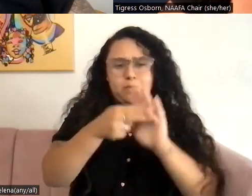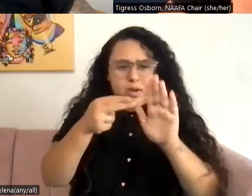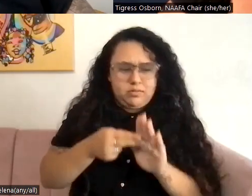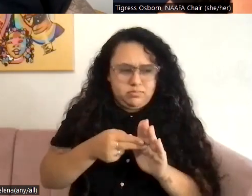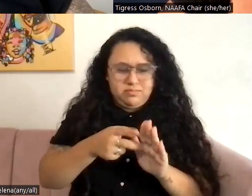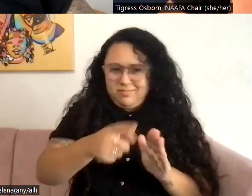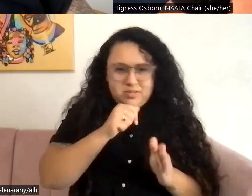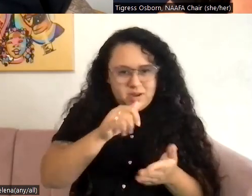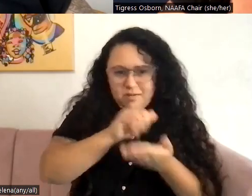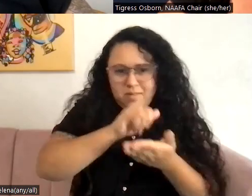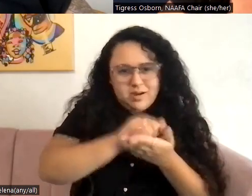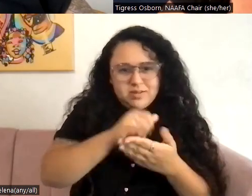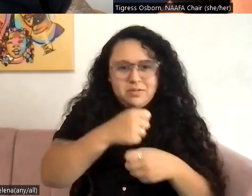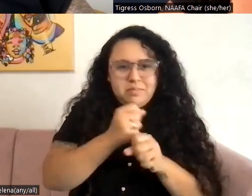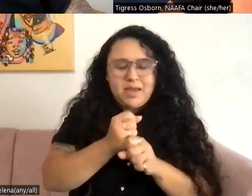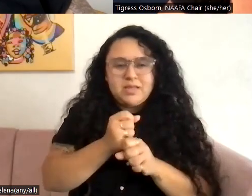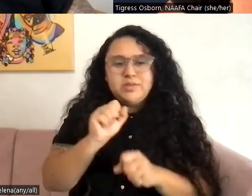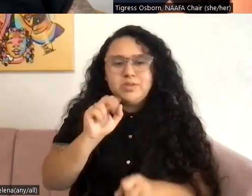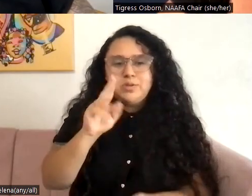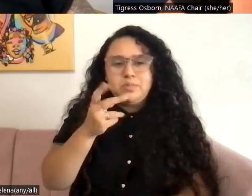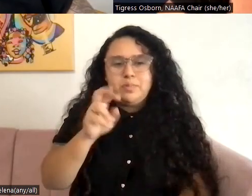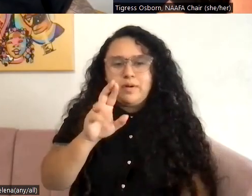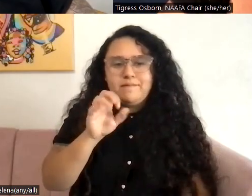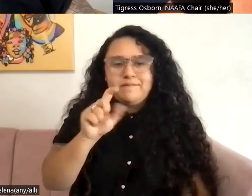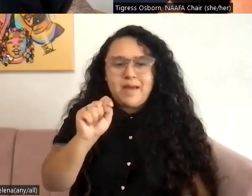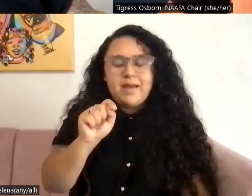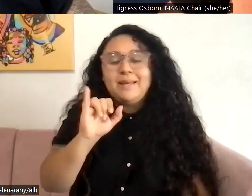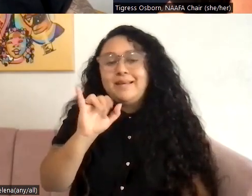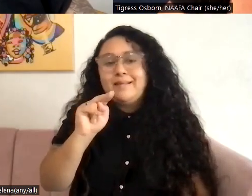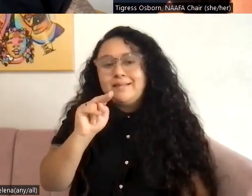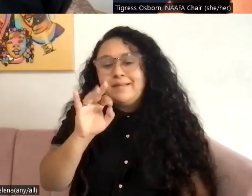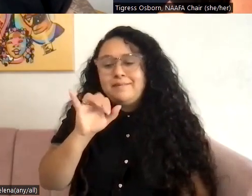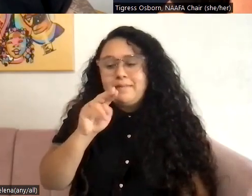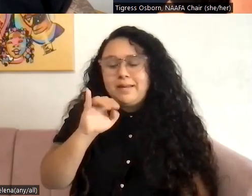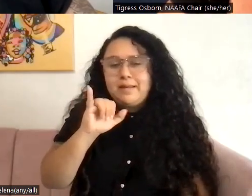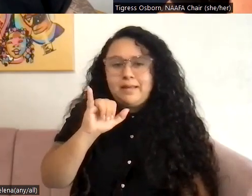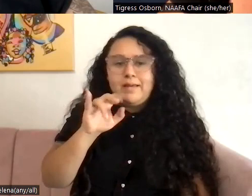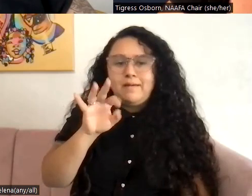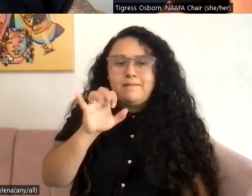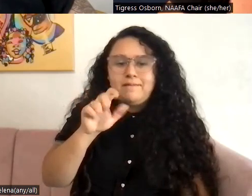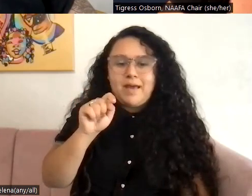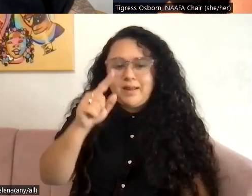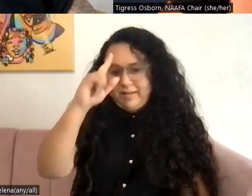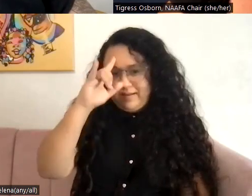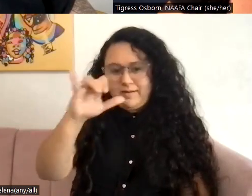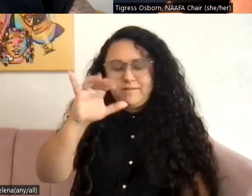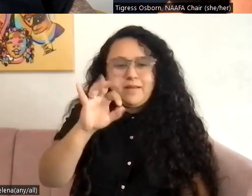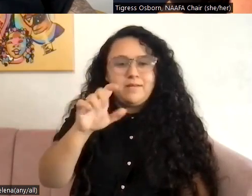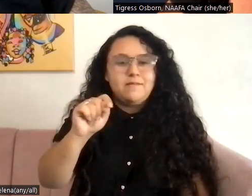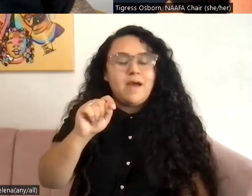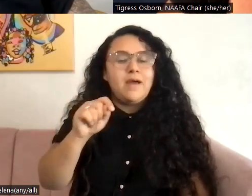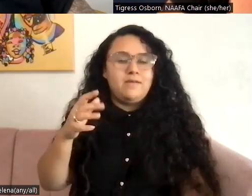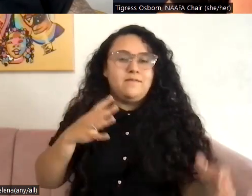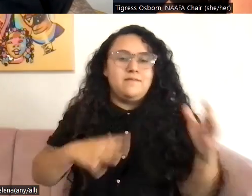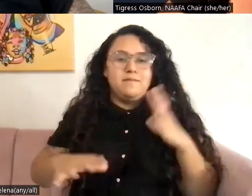super fat and infinite fat fashion, but it is really difficult, um, to challenge internalized